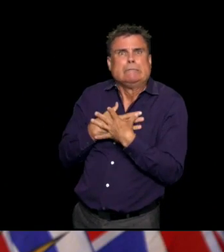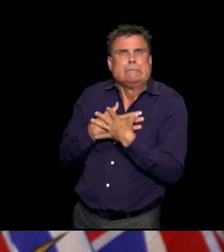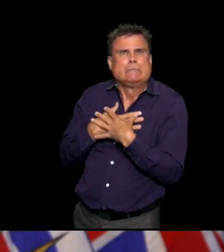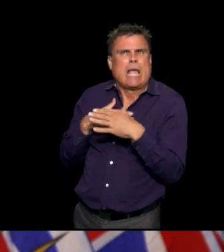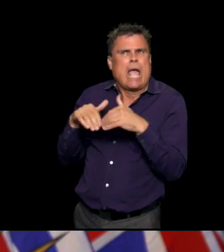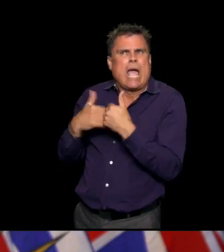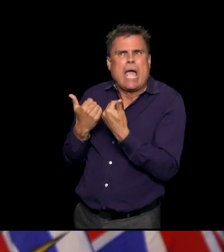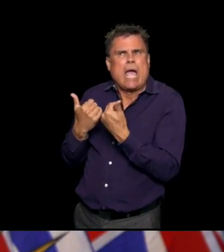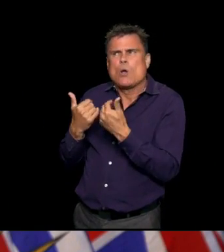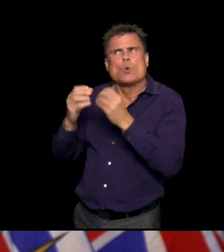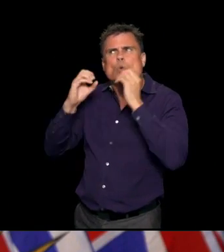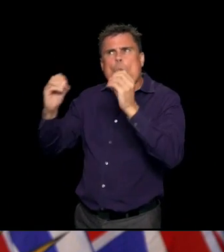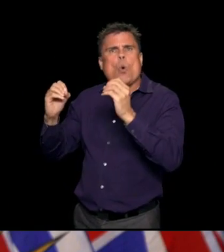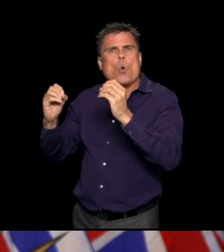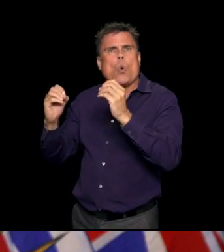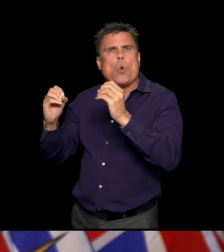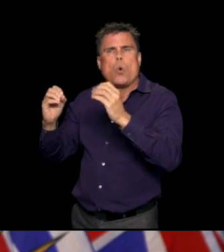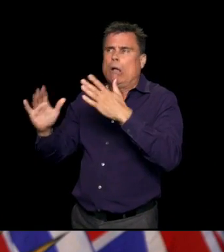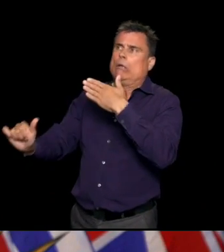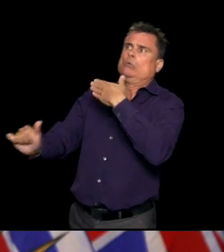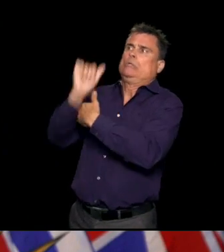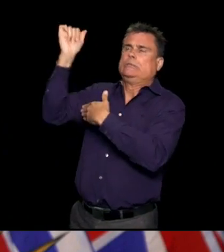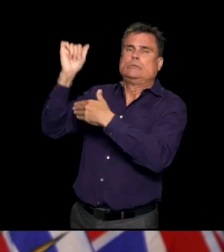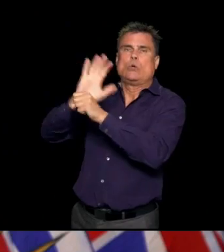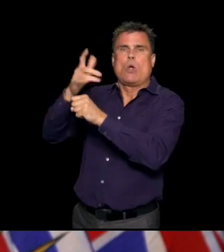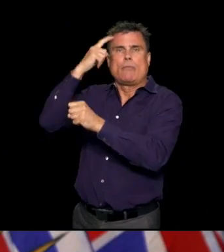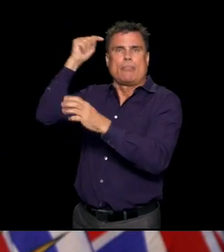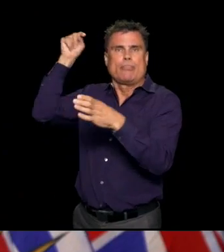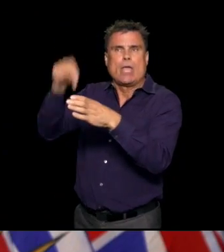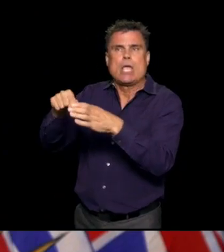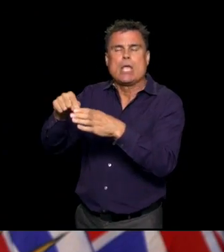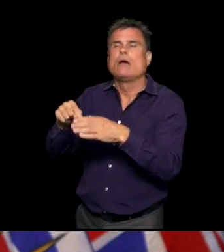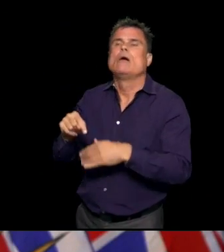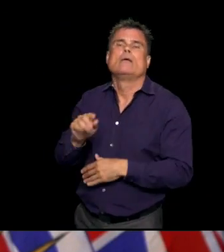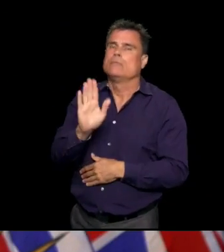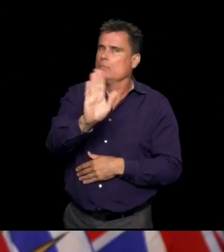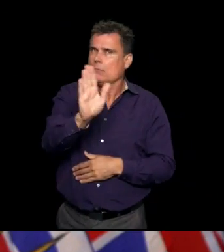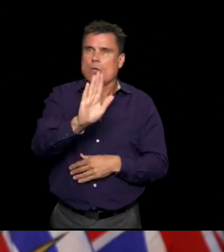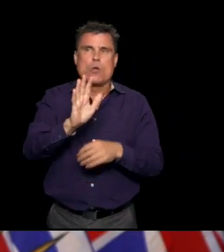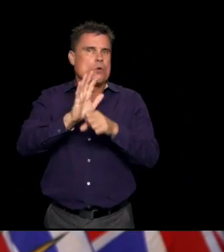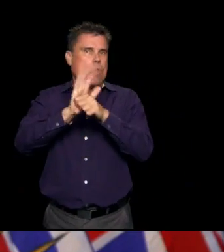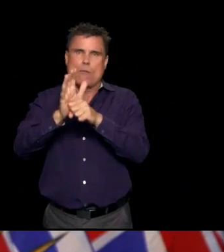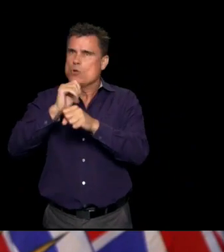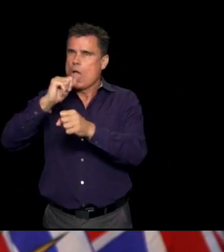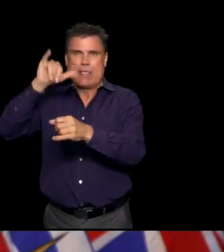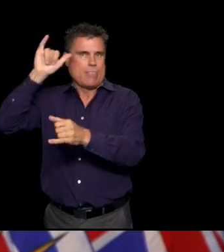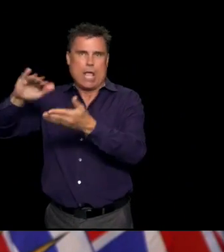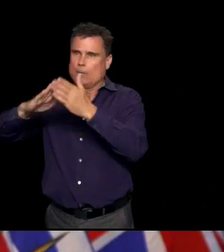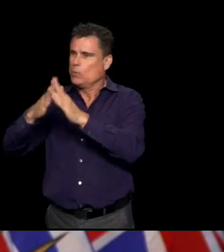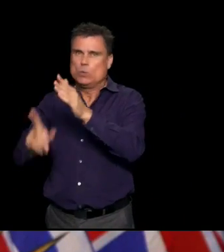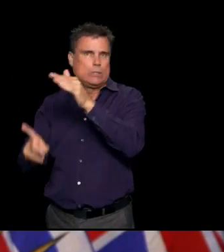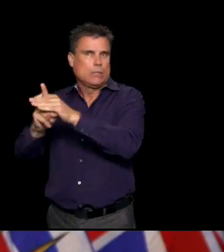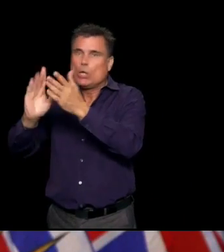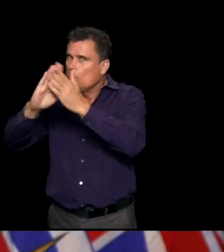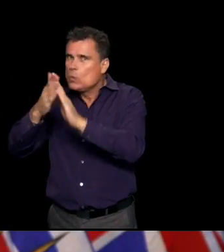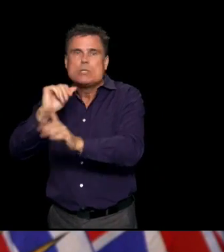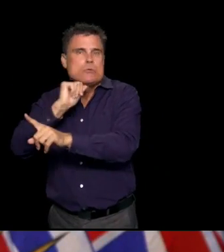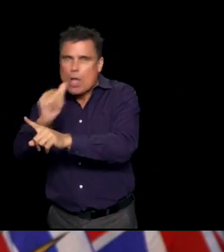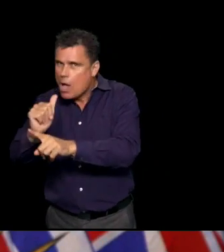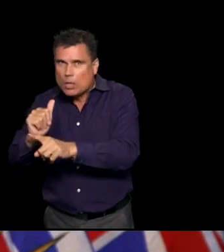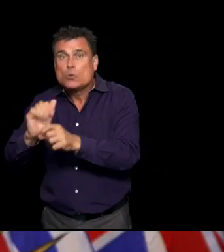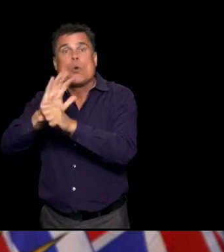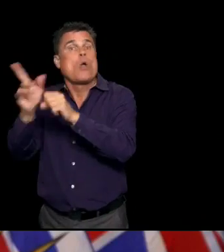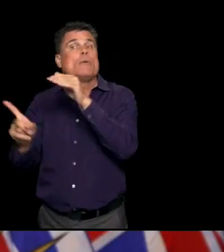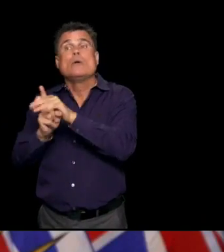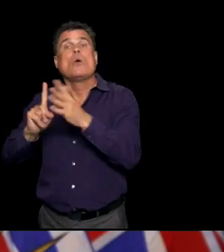spread in the community? Were these people separated in a separate camp? Yes, it is not in the community. It was separate from the community.